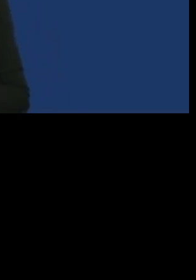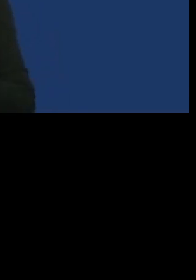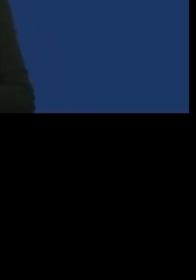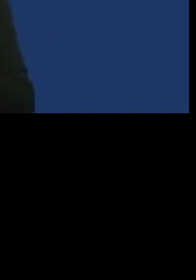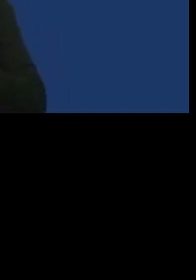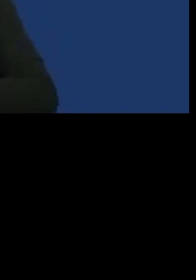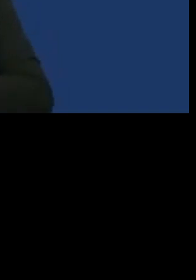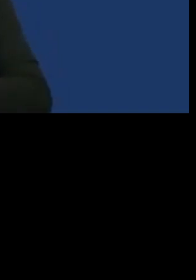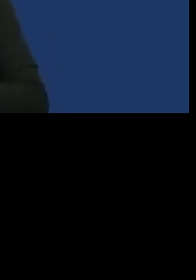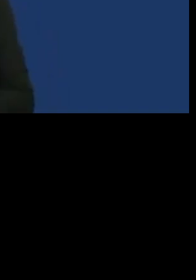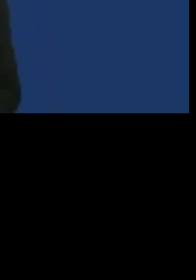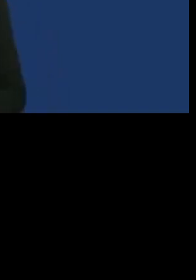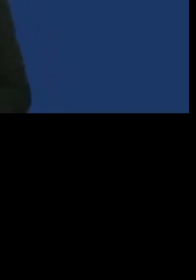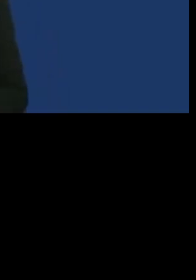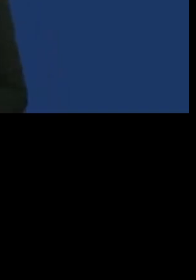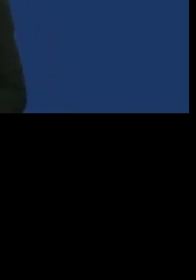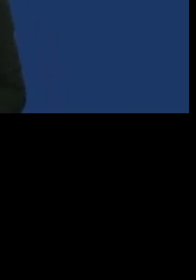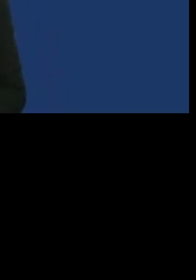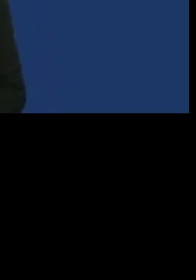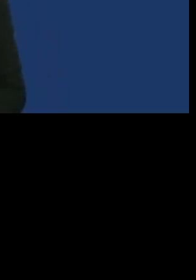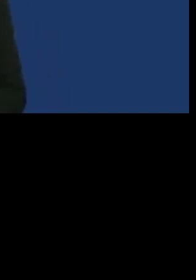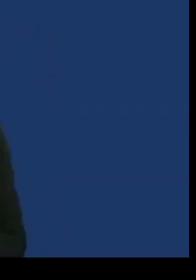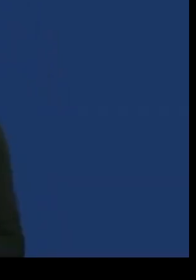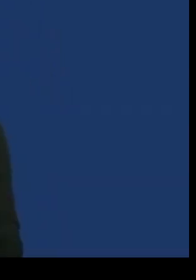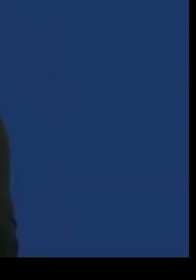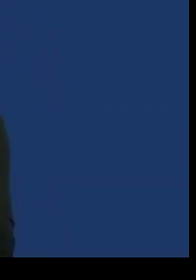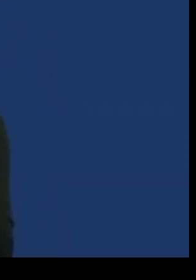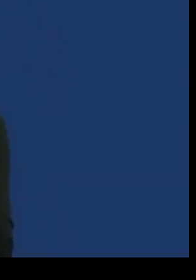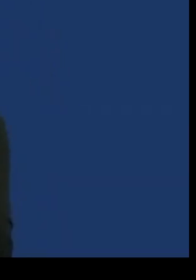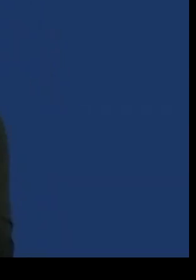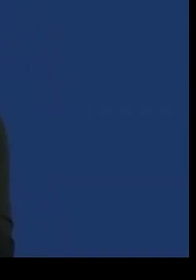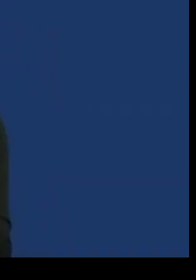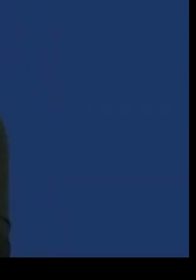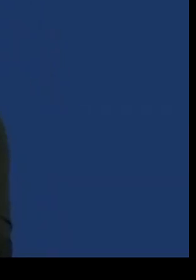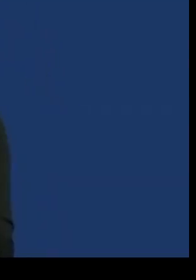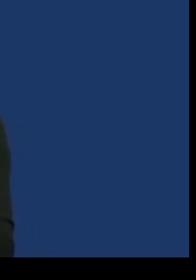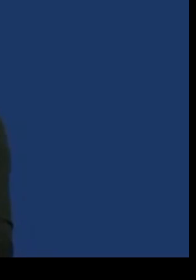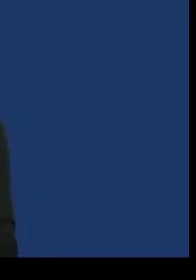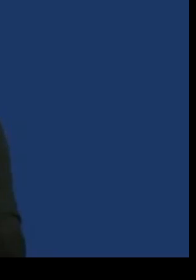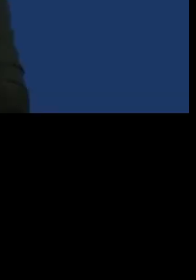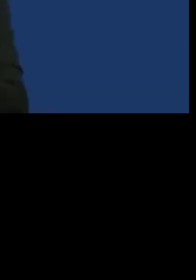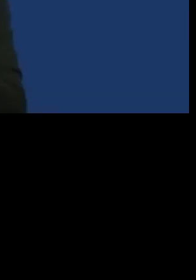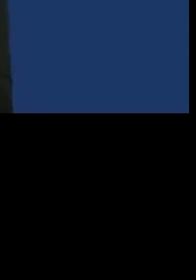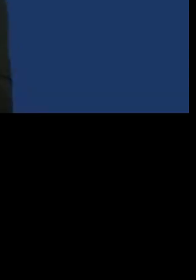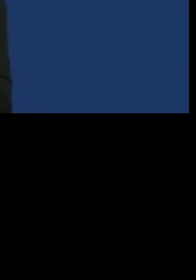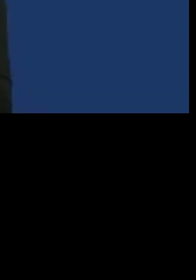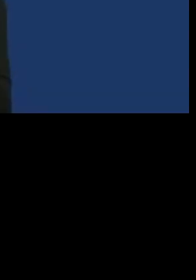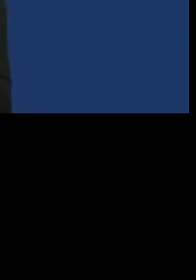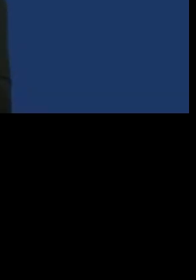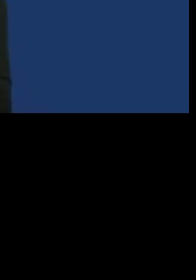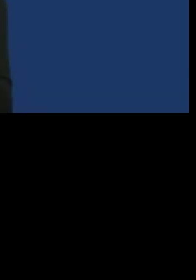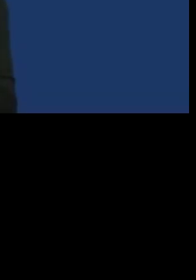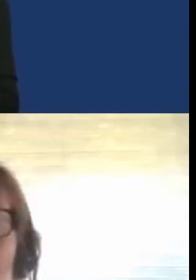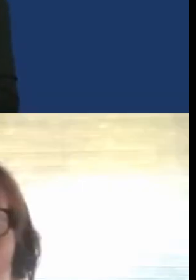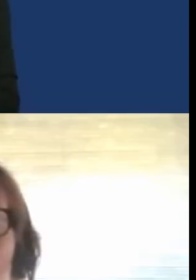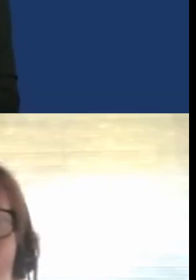for now. Thank you very much. I have a follow up question. Don't disappear. Because you have made